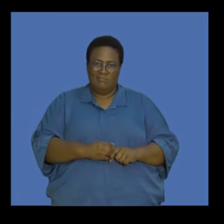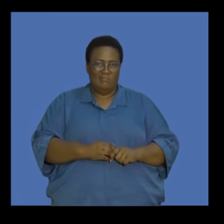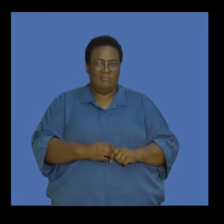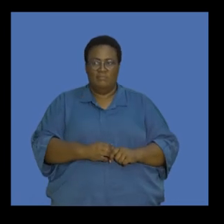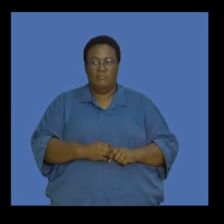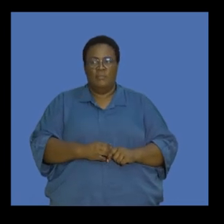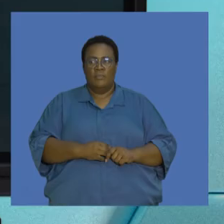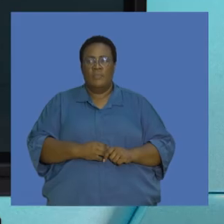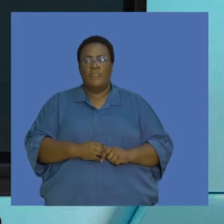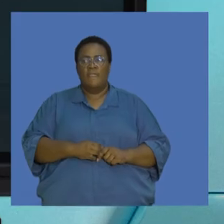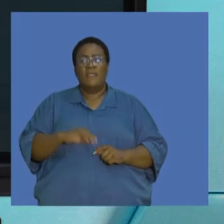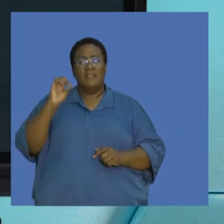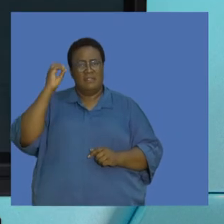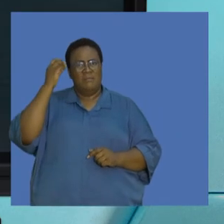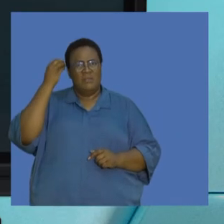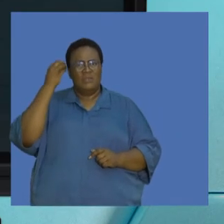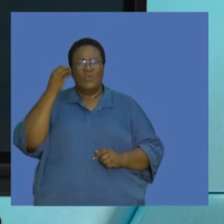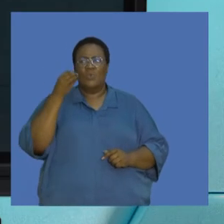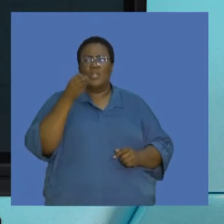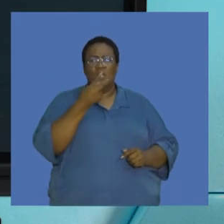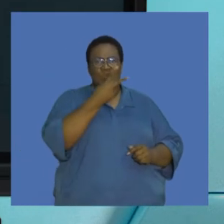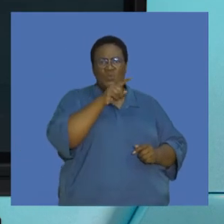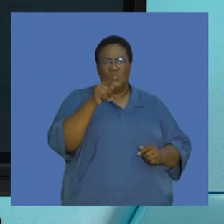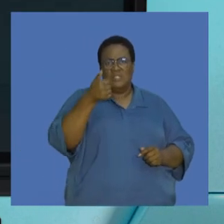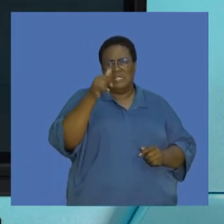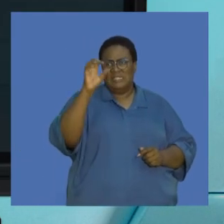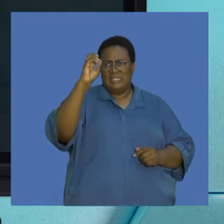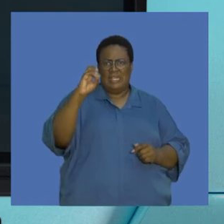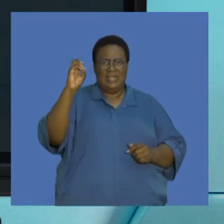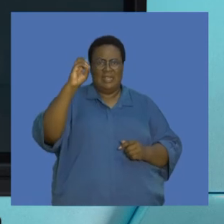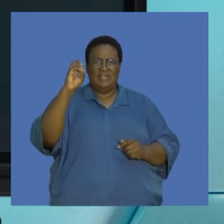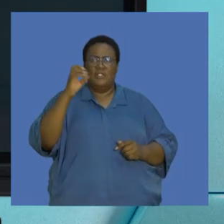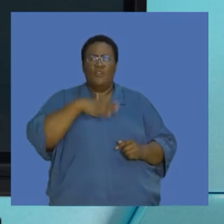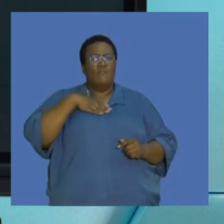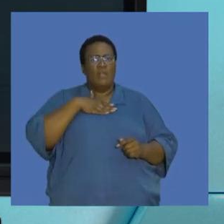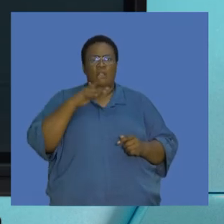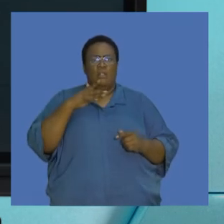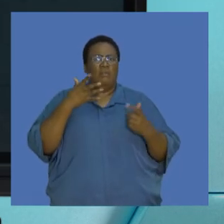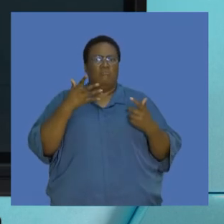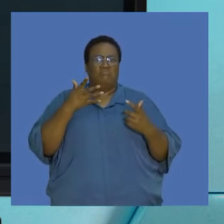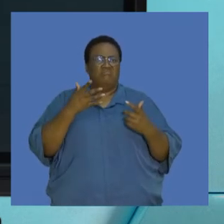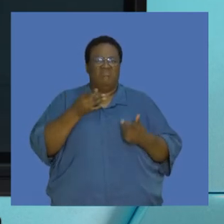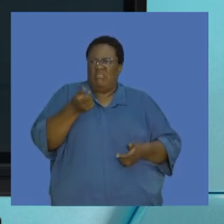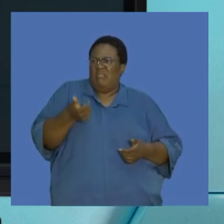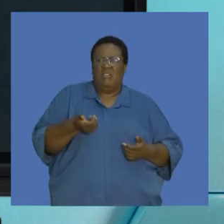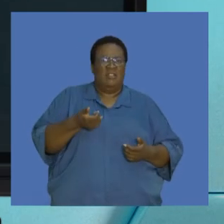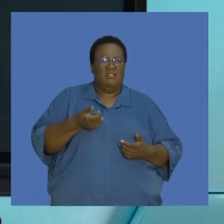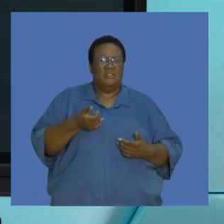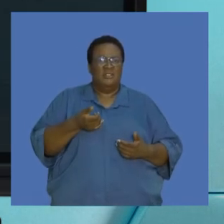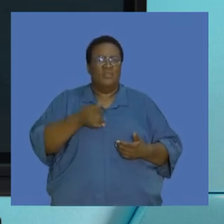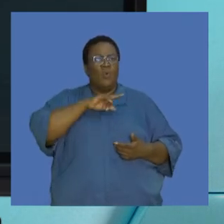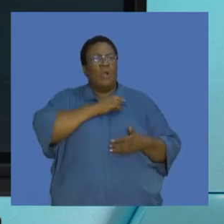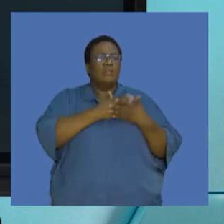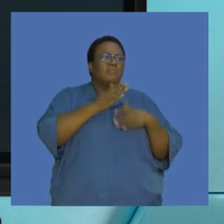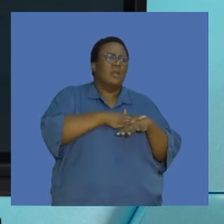Interesting that 2 to 6 degrees might not seem significant in terms of the impact that it might have because we experience days when